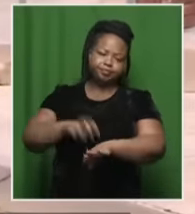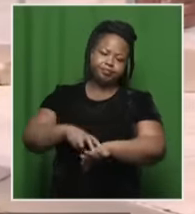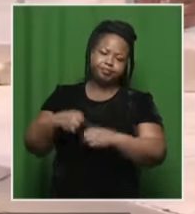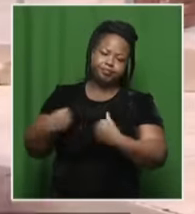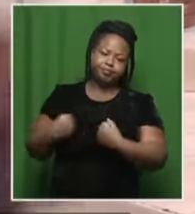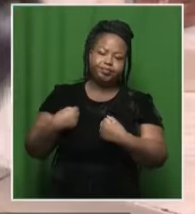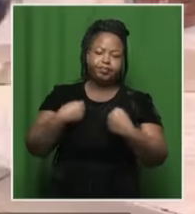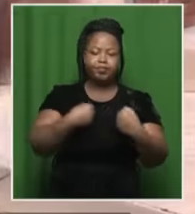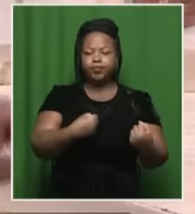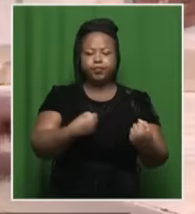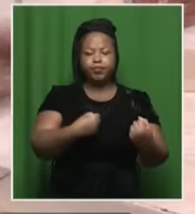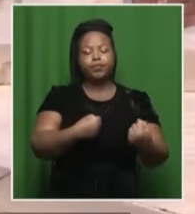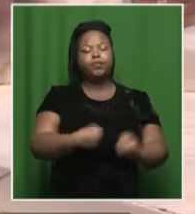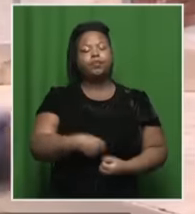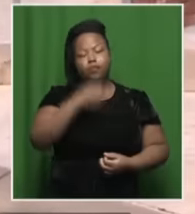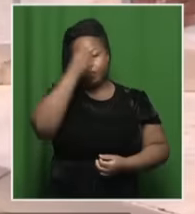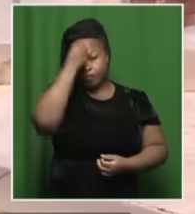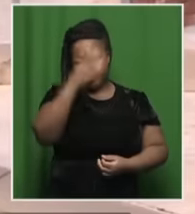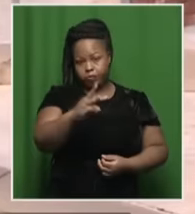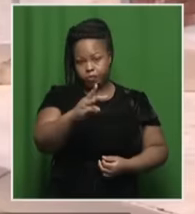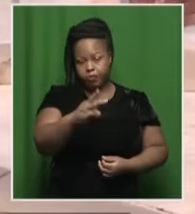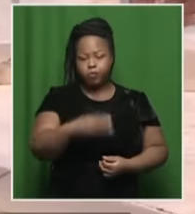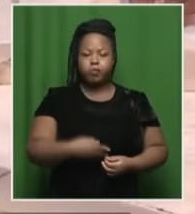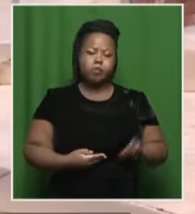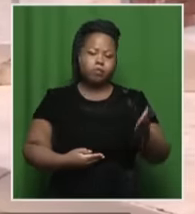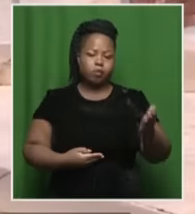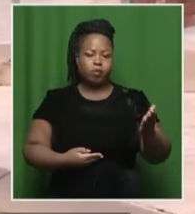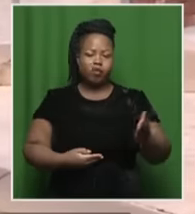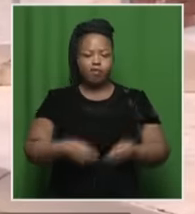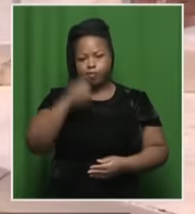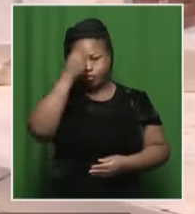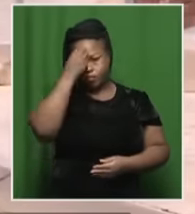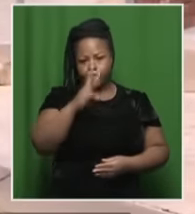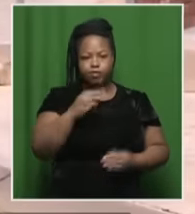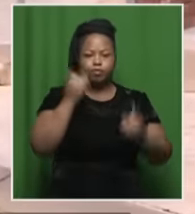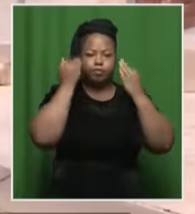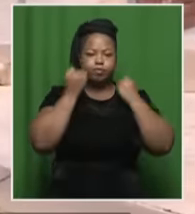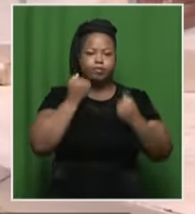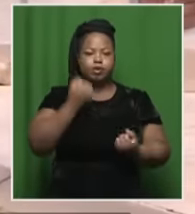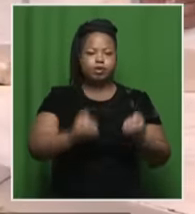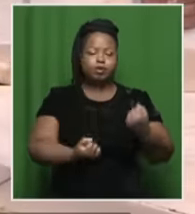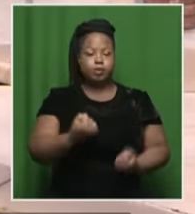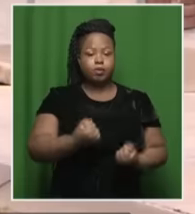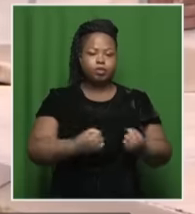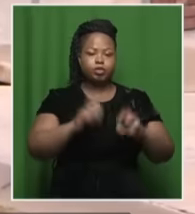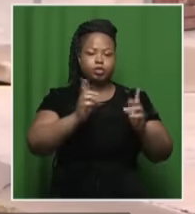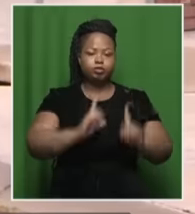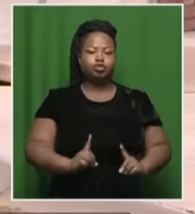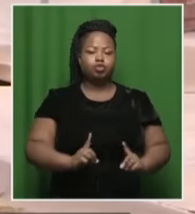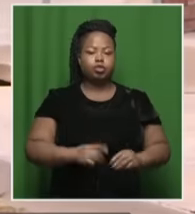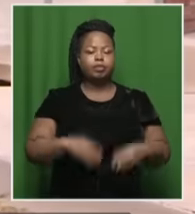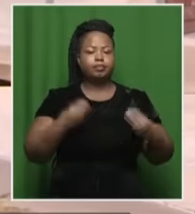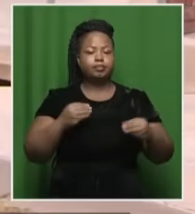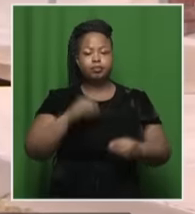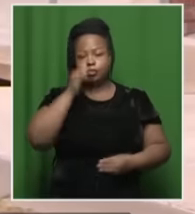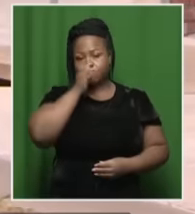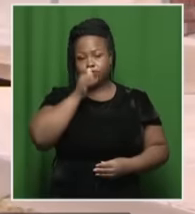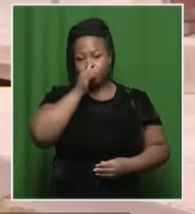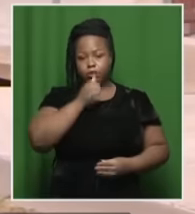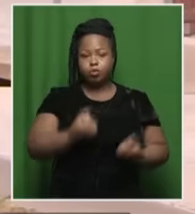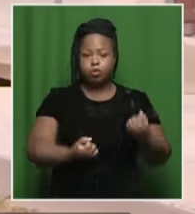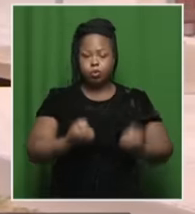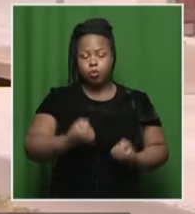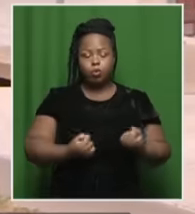then transported to Pretoria, where she will appear at the Pretoria Magistrate Court at the Specialised Commercial Crimes Court.